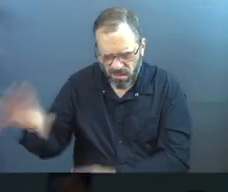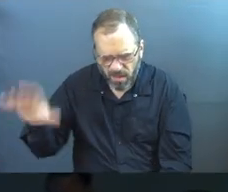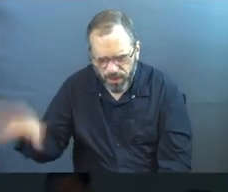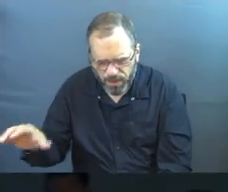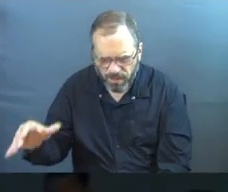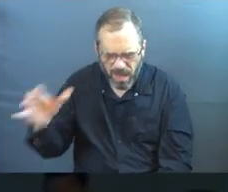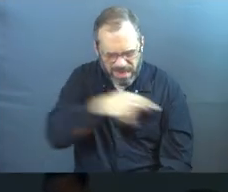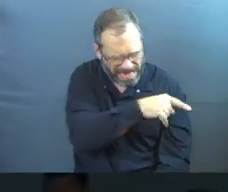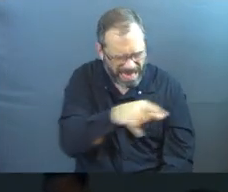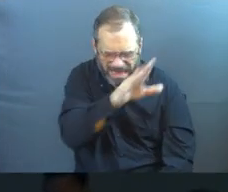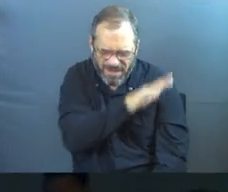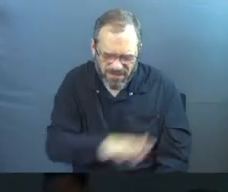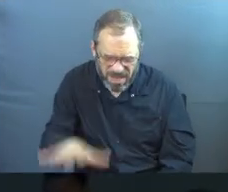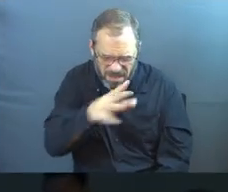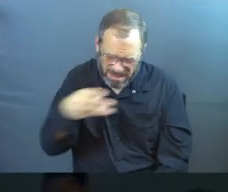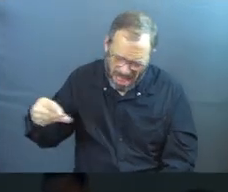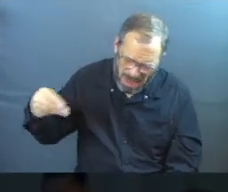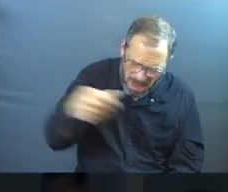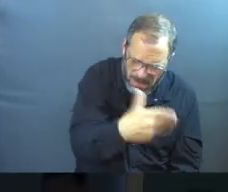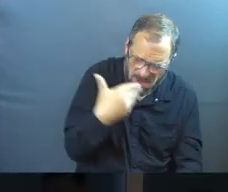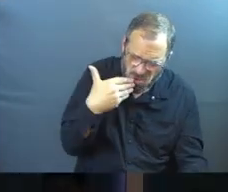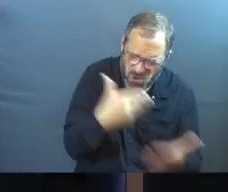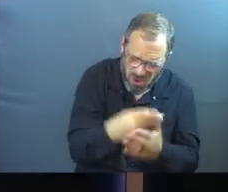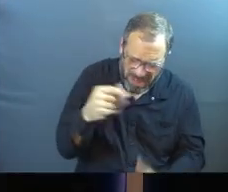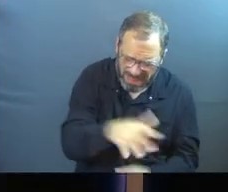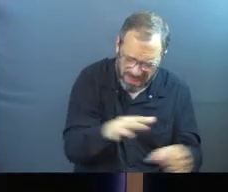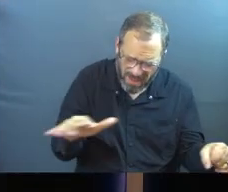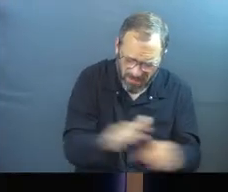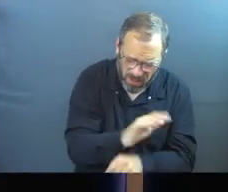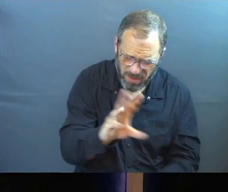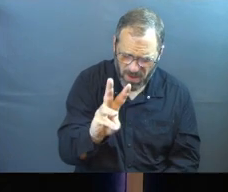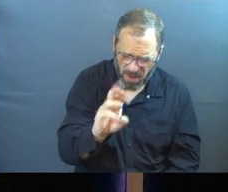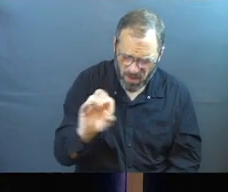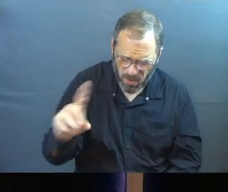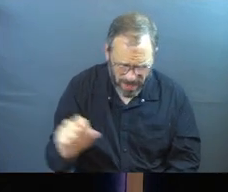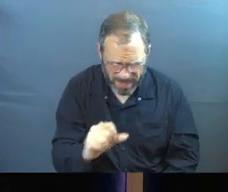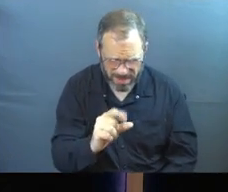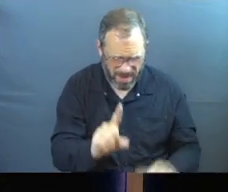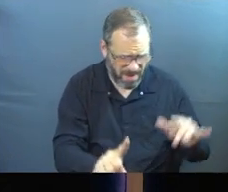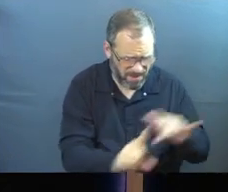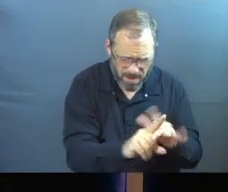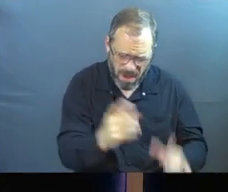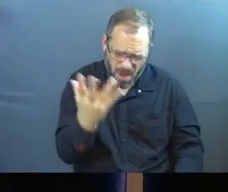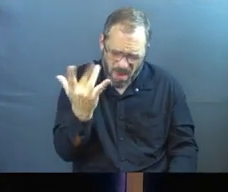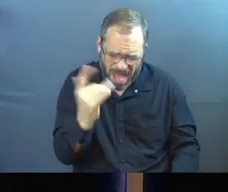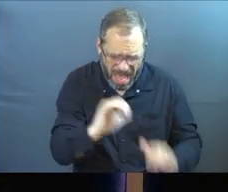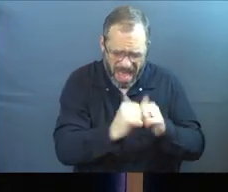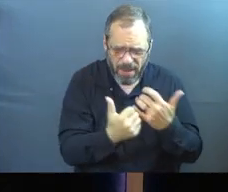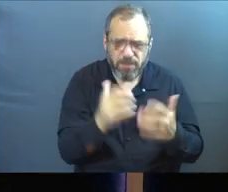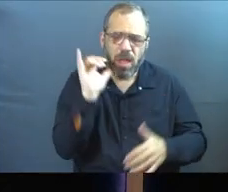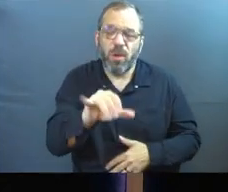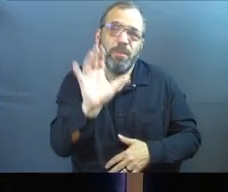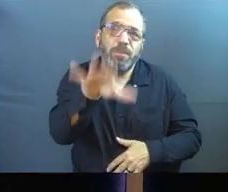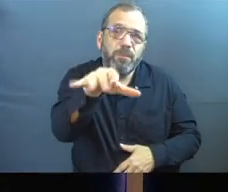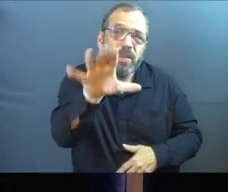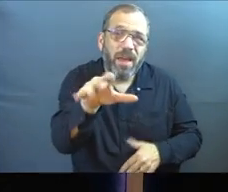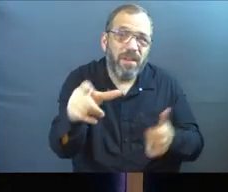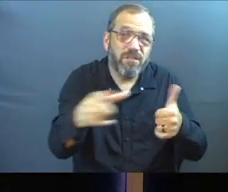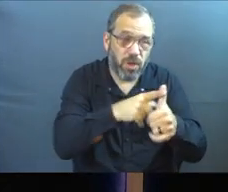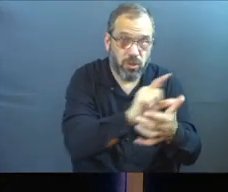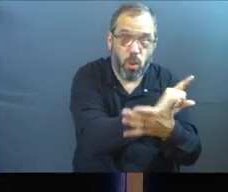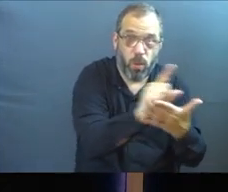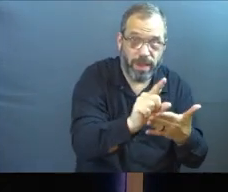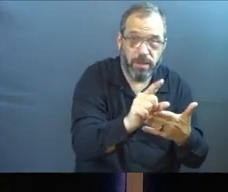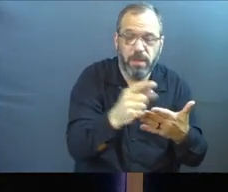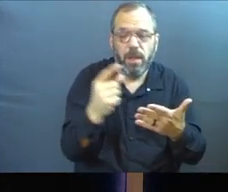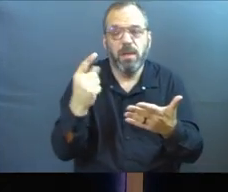and said, sir, the field where you planted the good seed is full of weeds. Where did they come from? So if you were here the very first